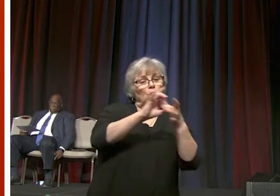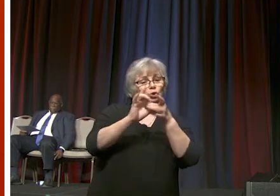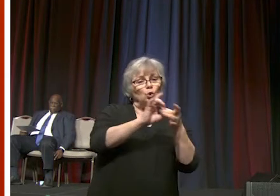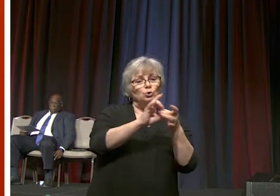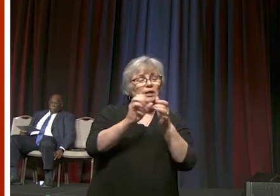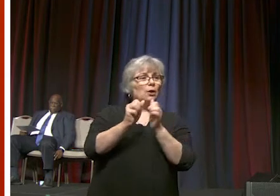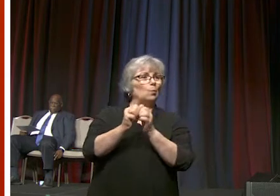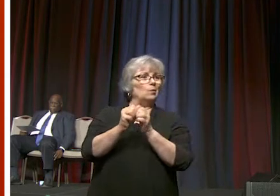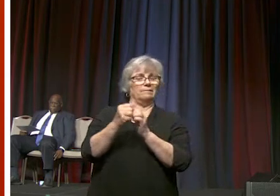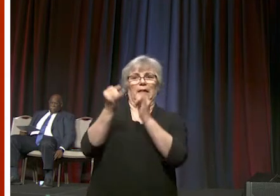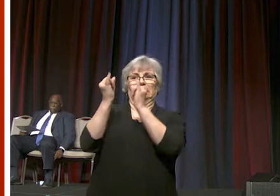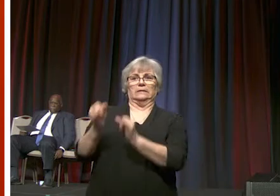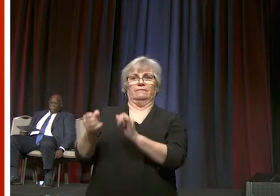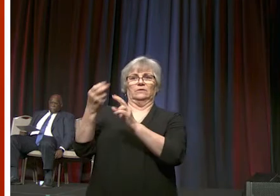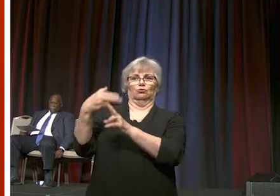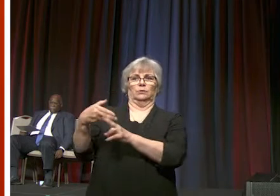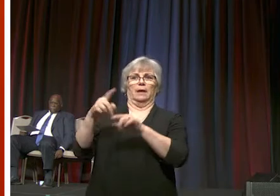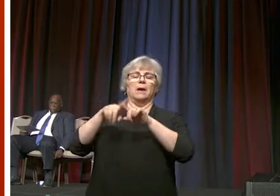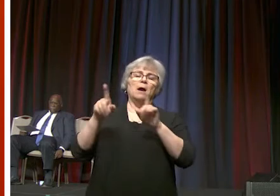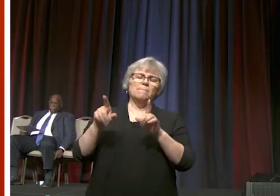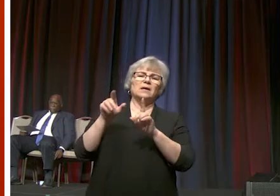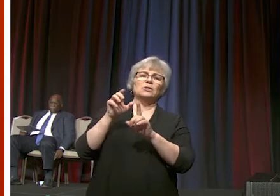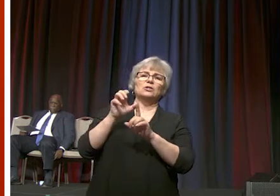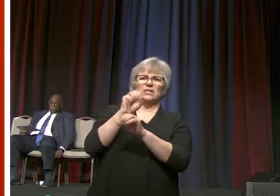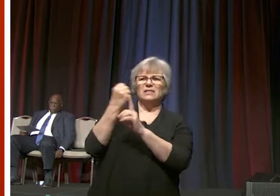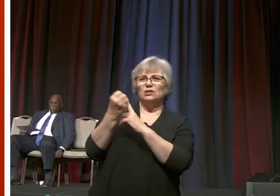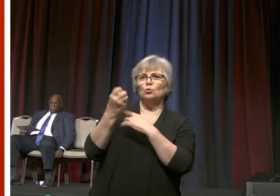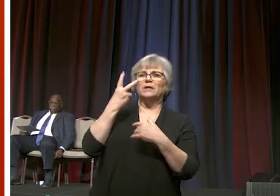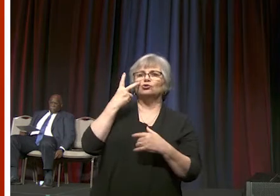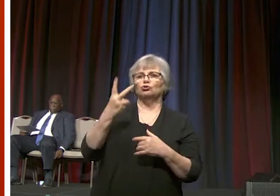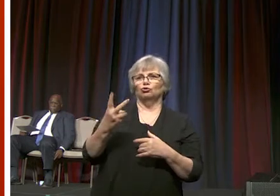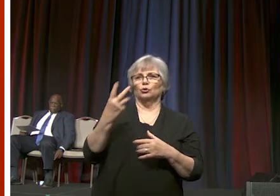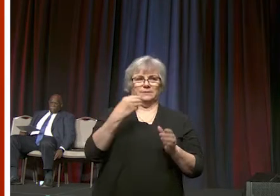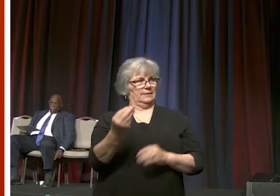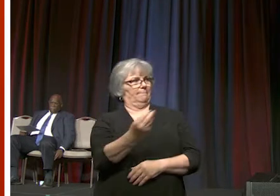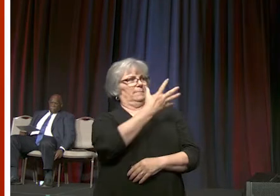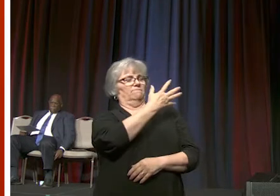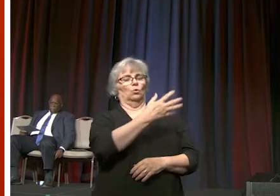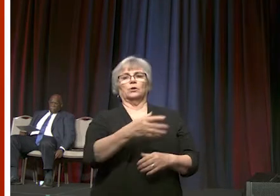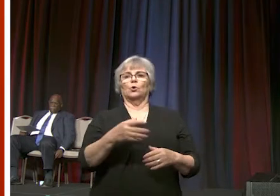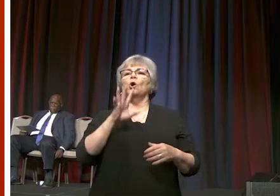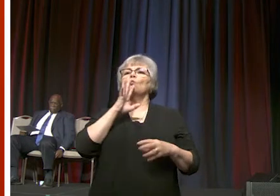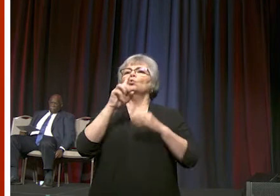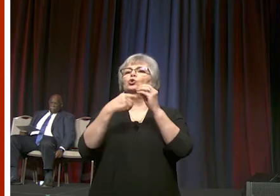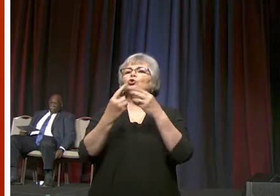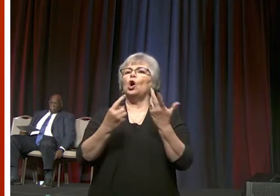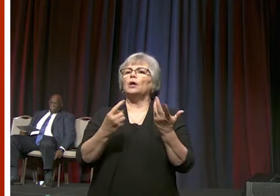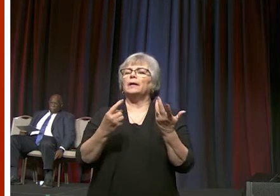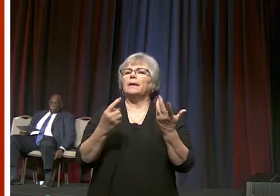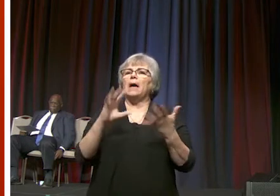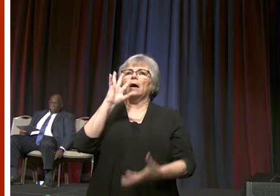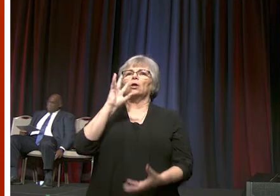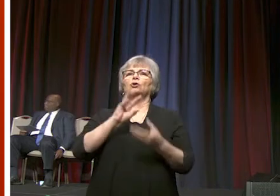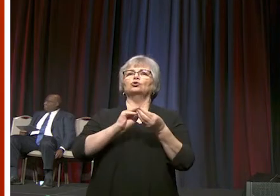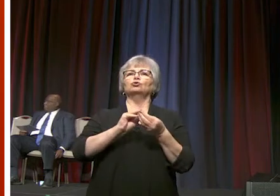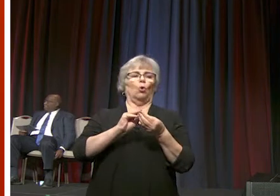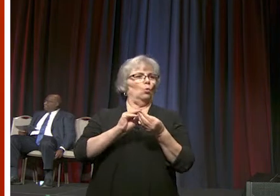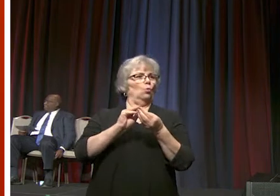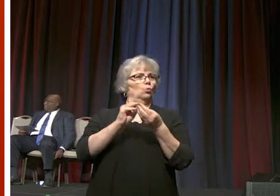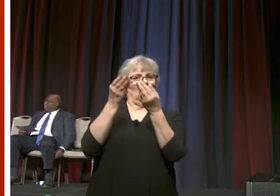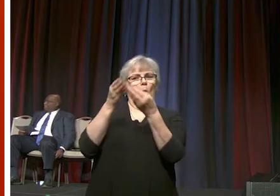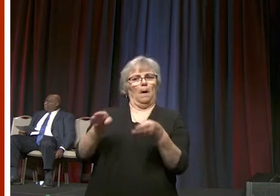individual name but in this situation if you'll see here before you we're talking about a total portion